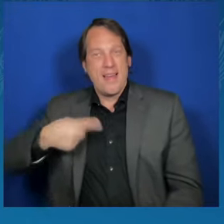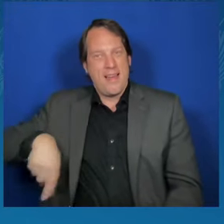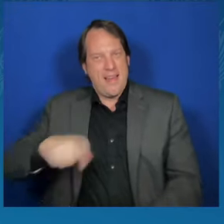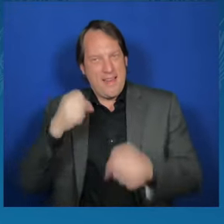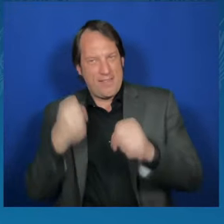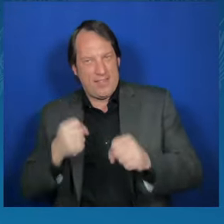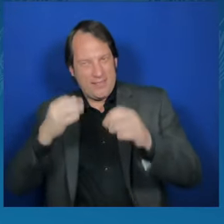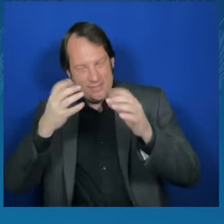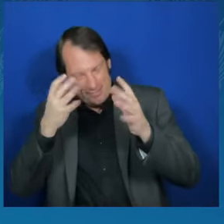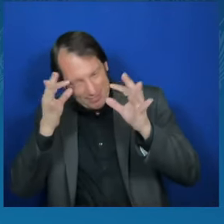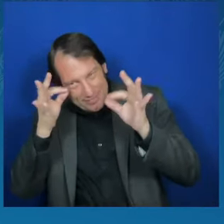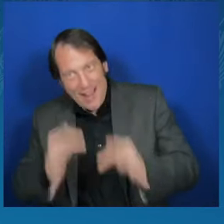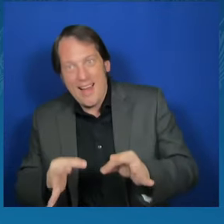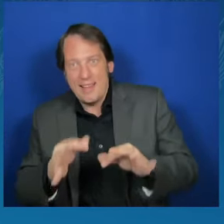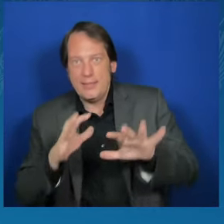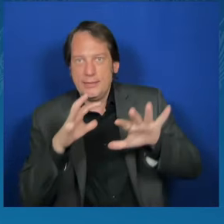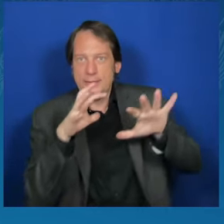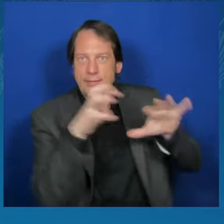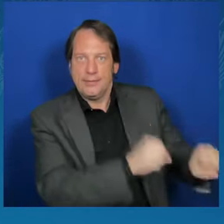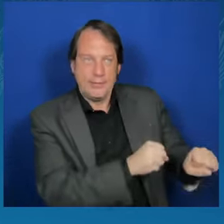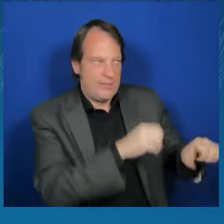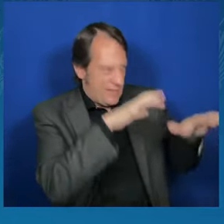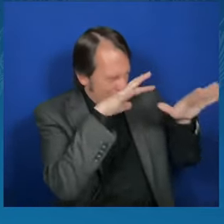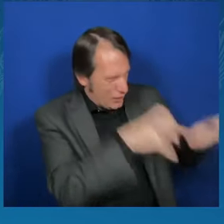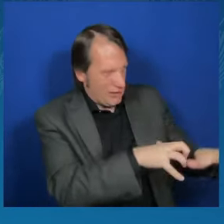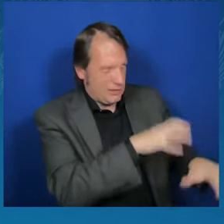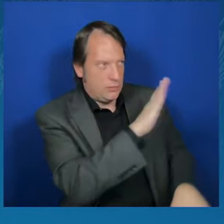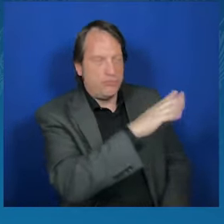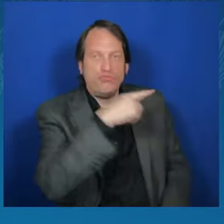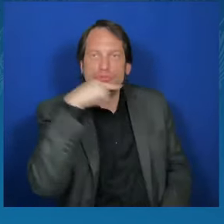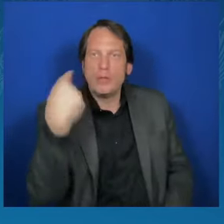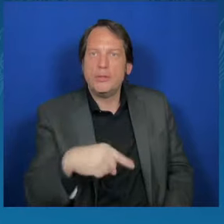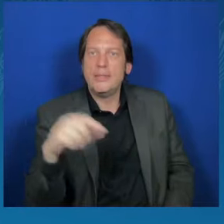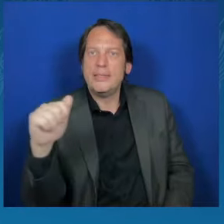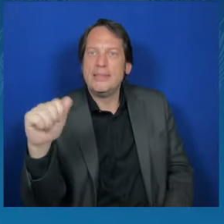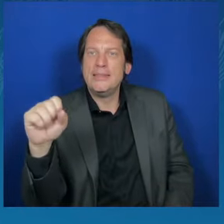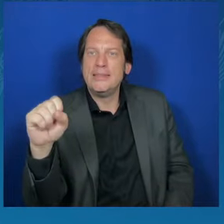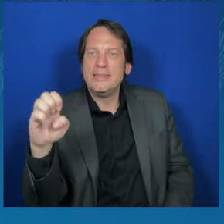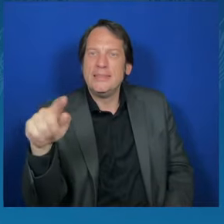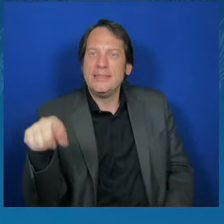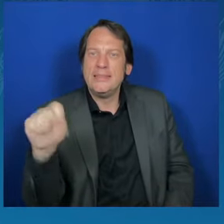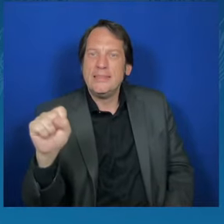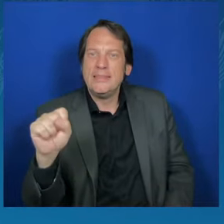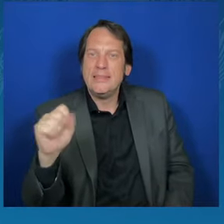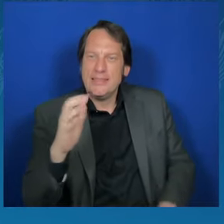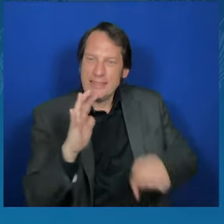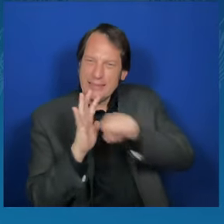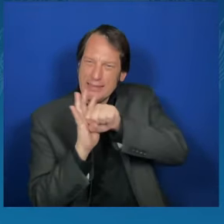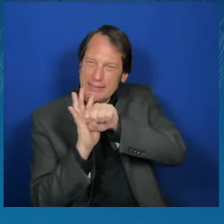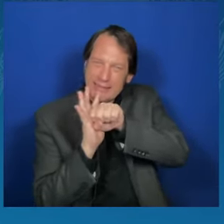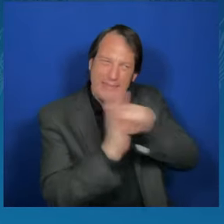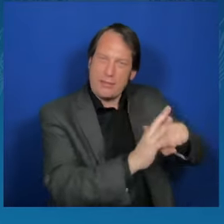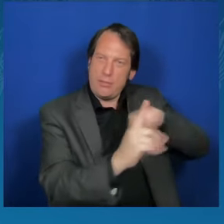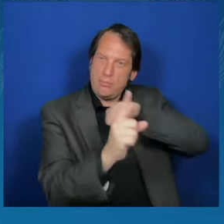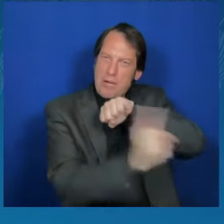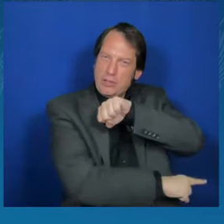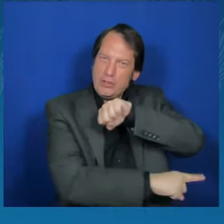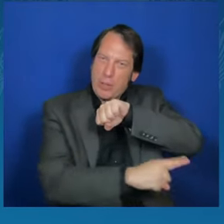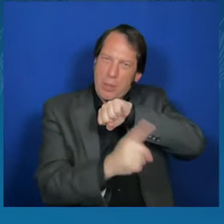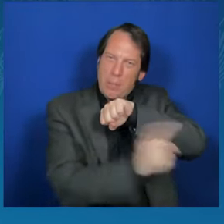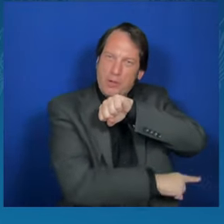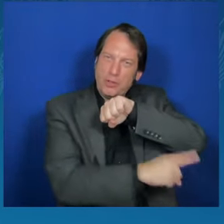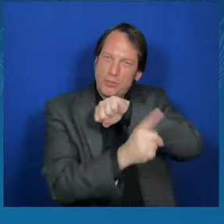sanctions on Russia in order to constrain Putin's capabilities to finance this war. I am glad to